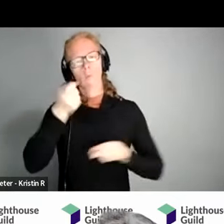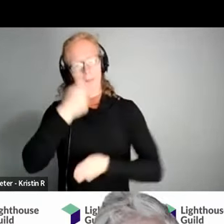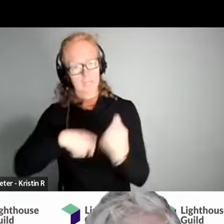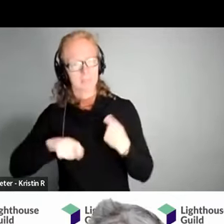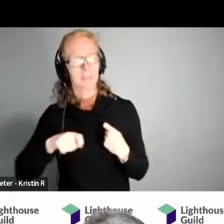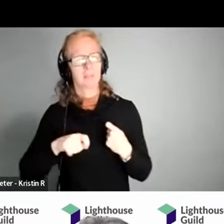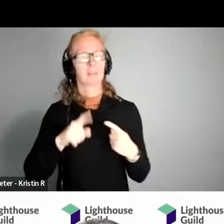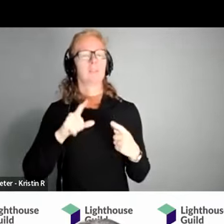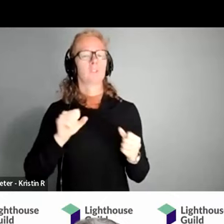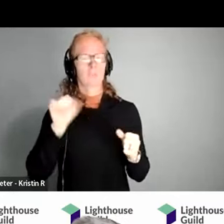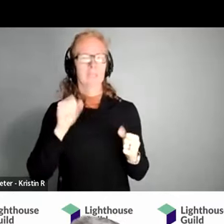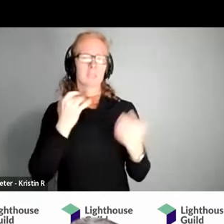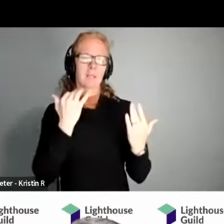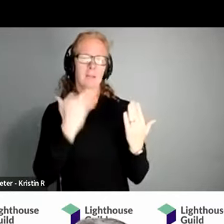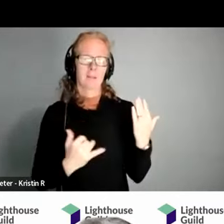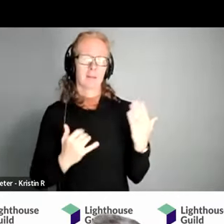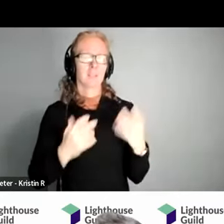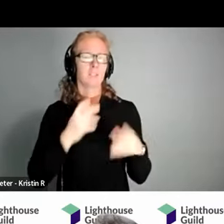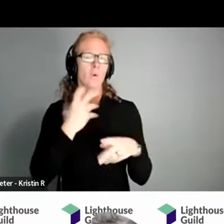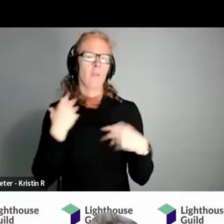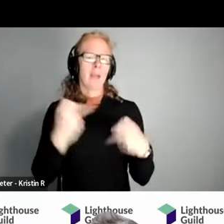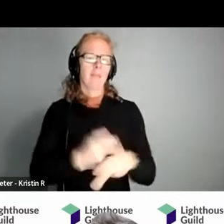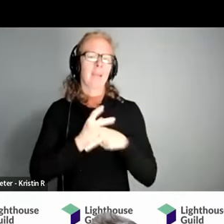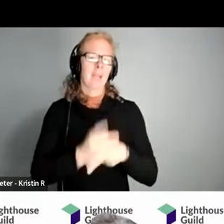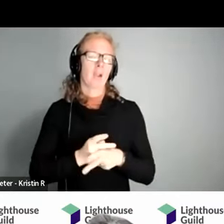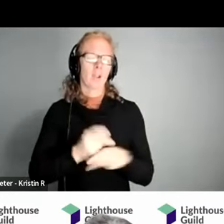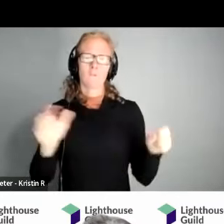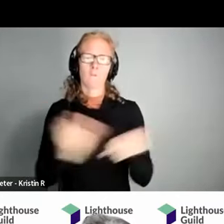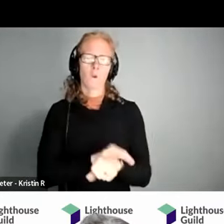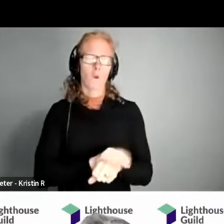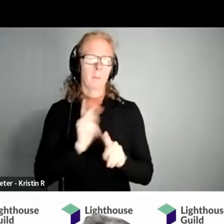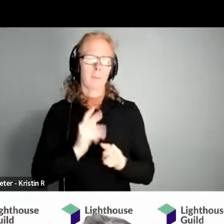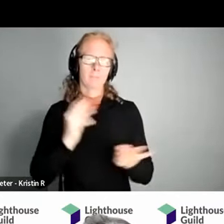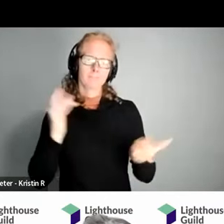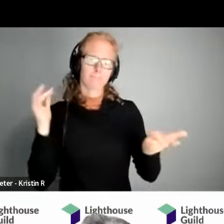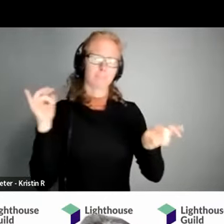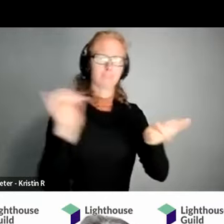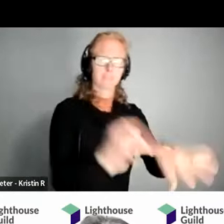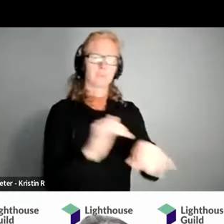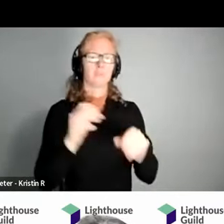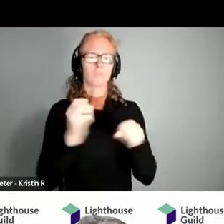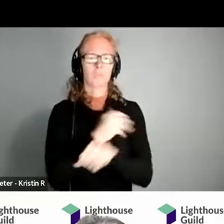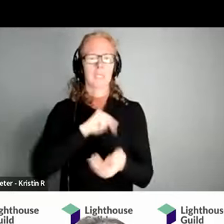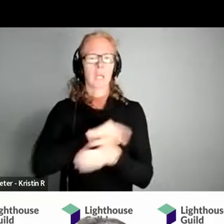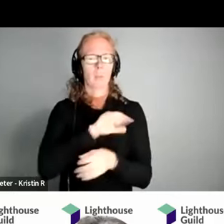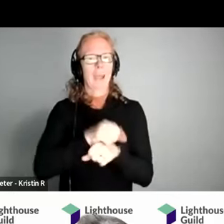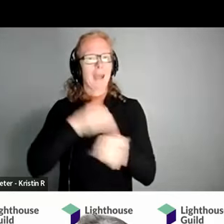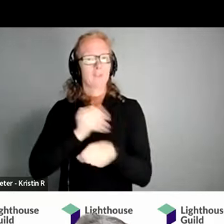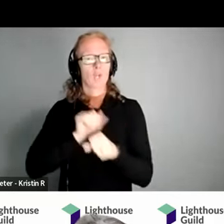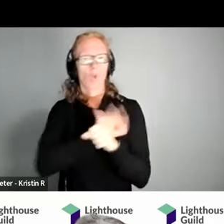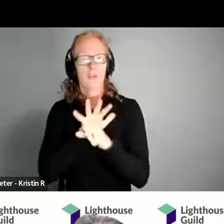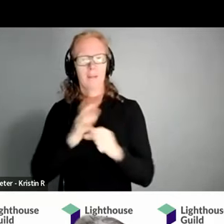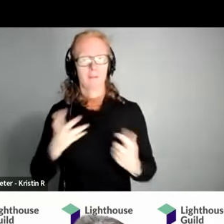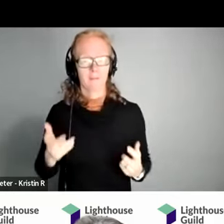for that and also i mean the whole health care system is kind of inundated with people coming out of the woodworks getting their doctor appointments after covet and